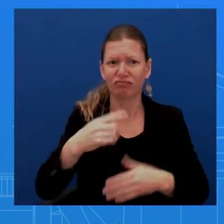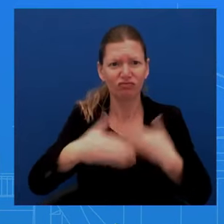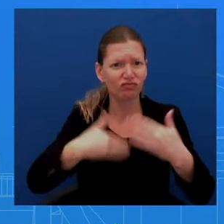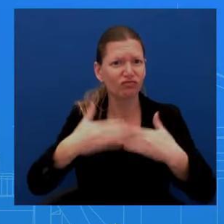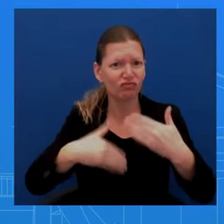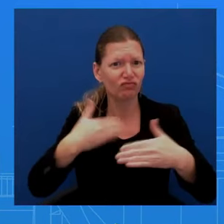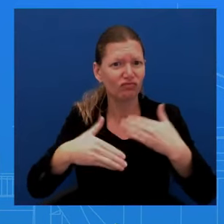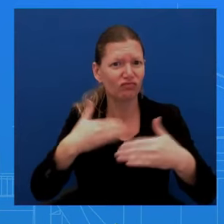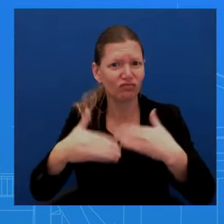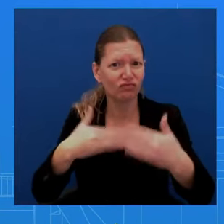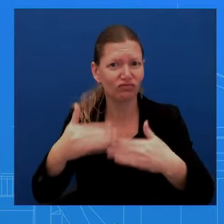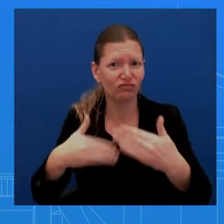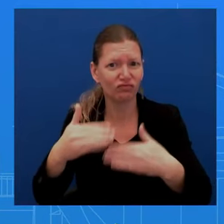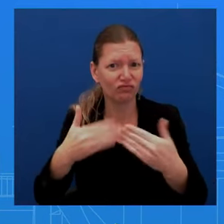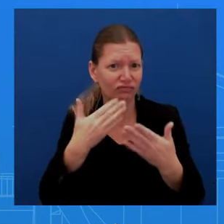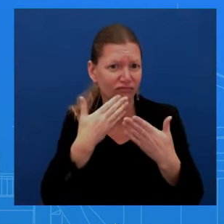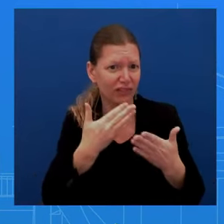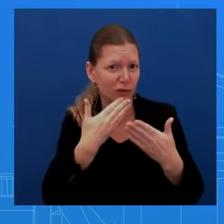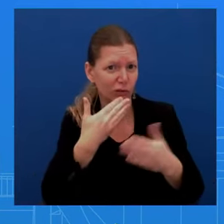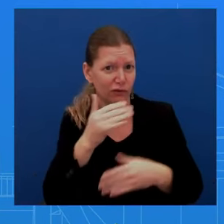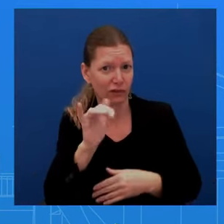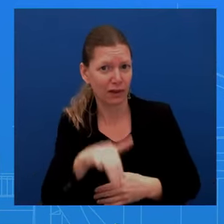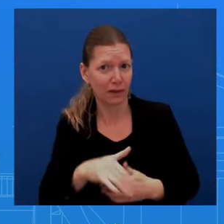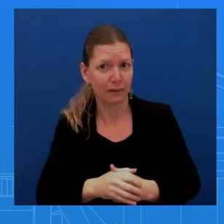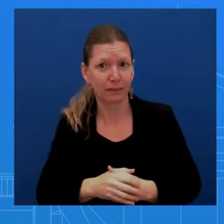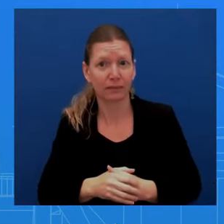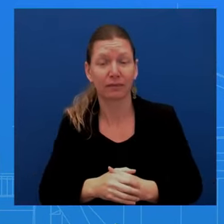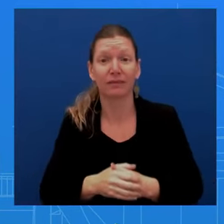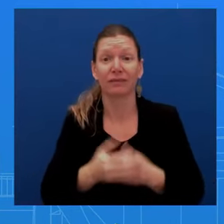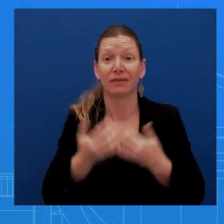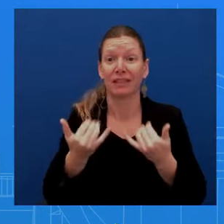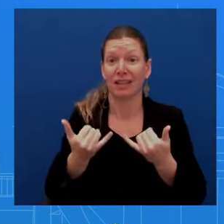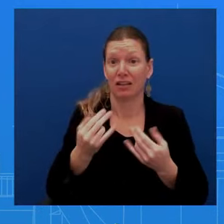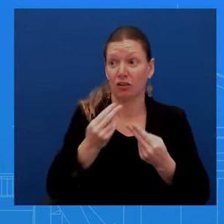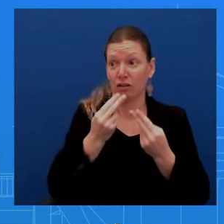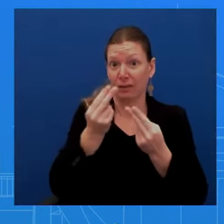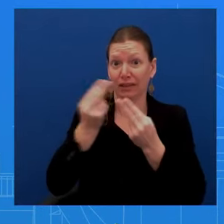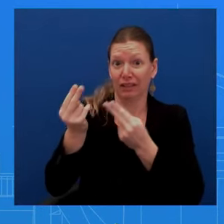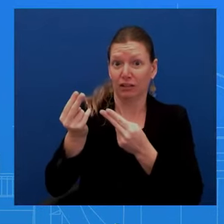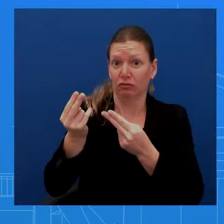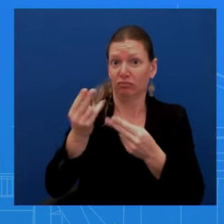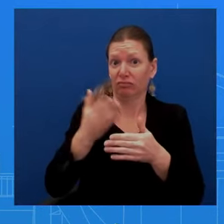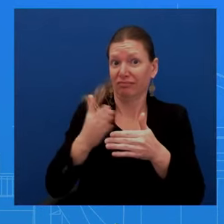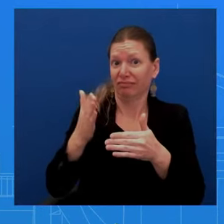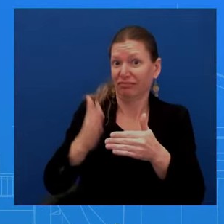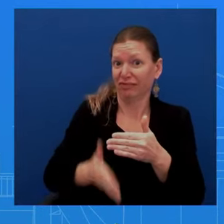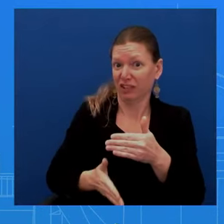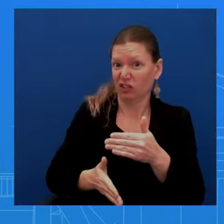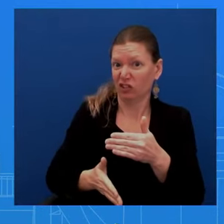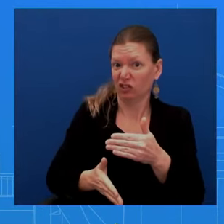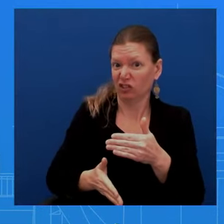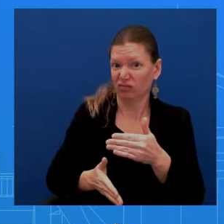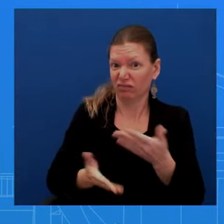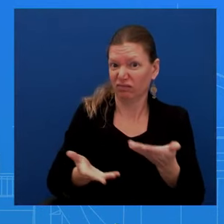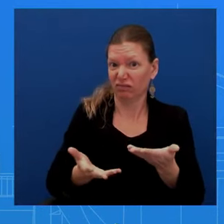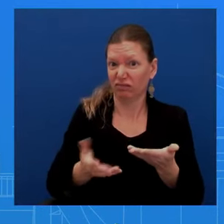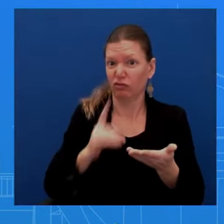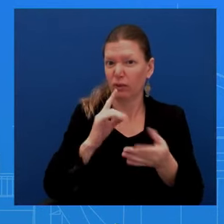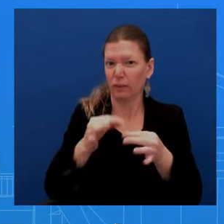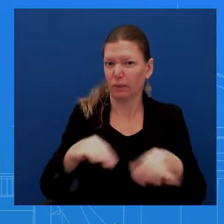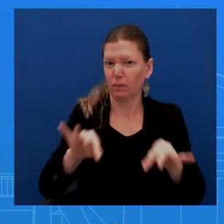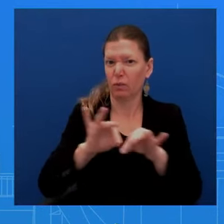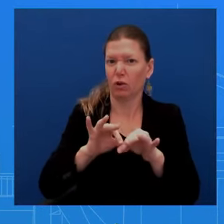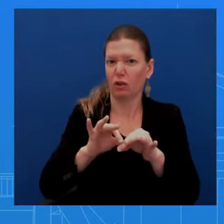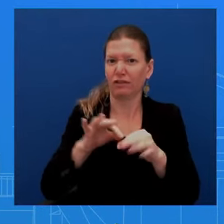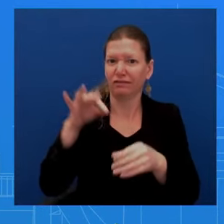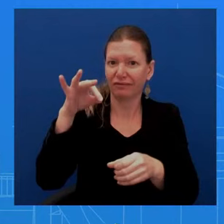want to get these nominations done. It is a priority. It is important to get these folks, uh, into their position. I just don't have anything to share beyond that. don't want to get